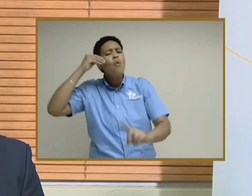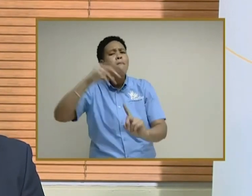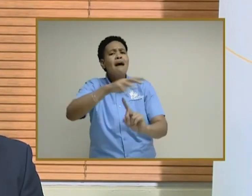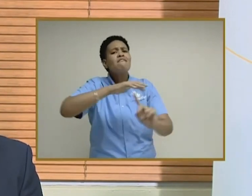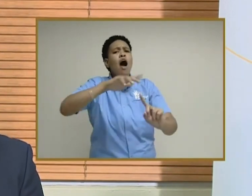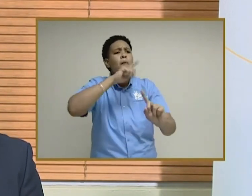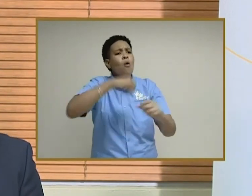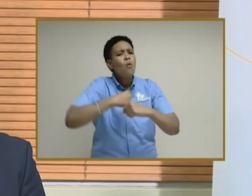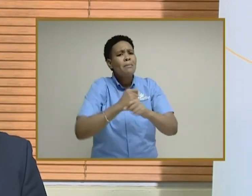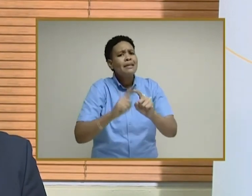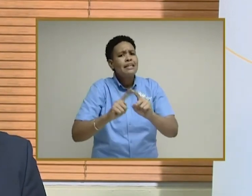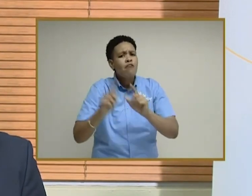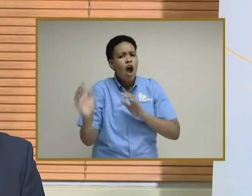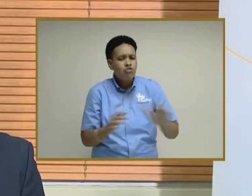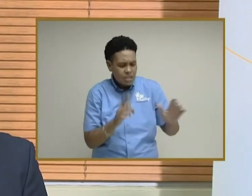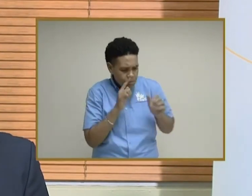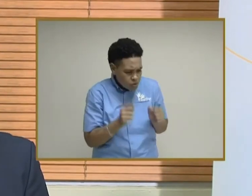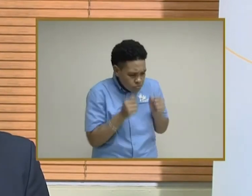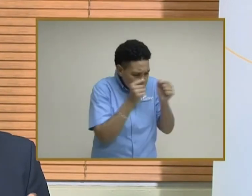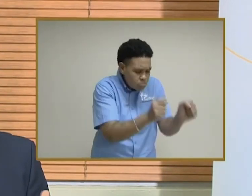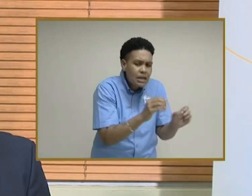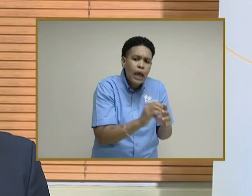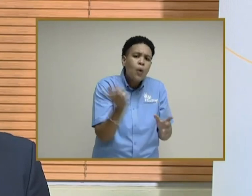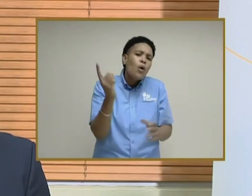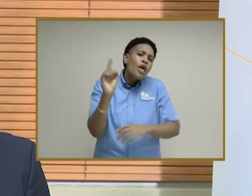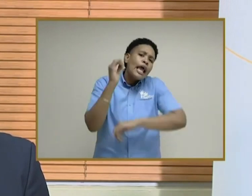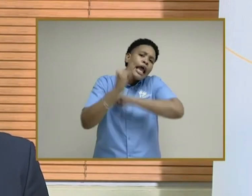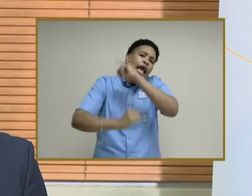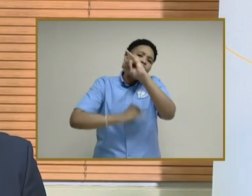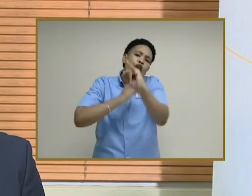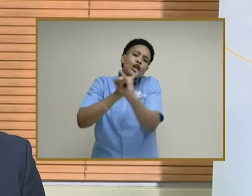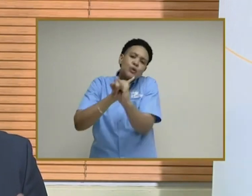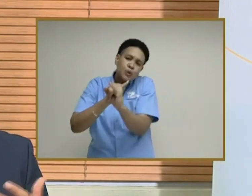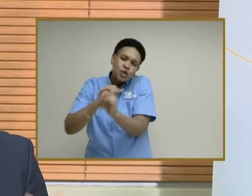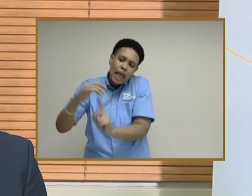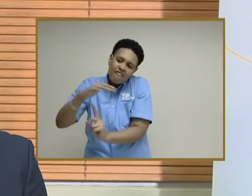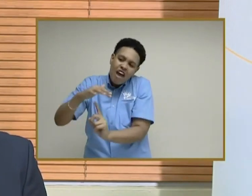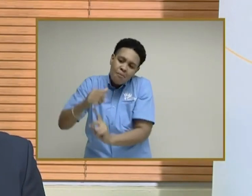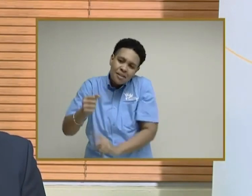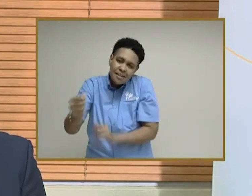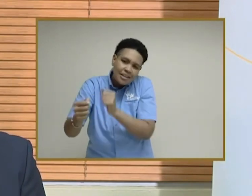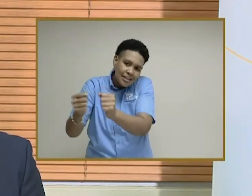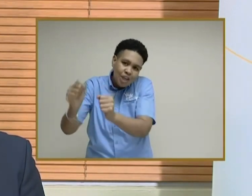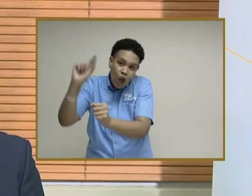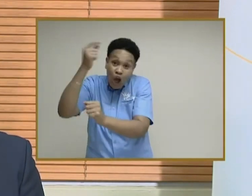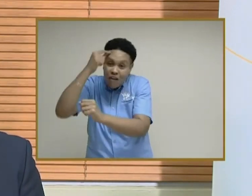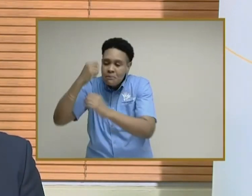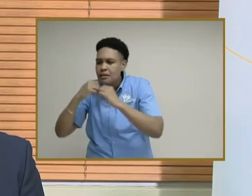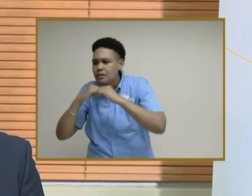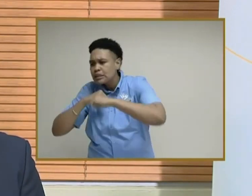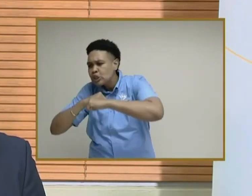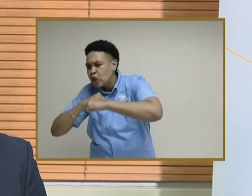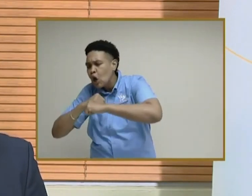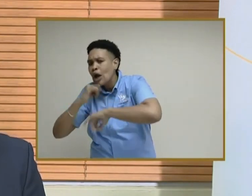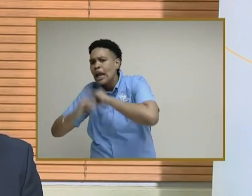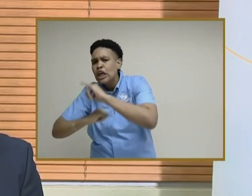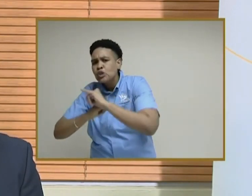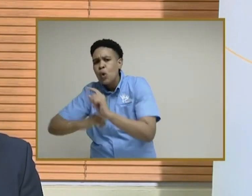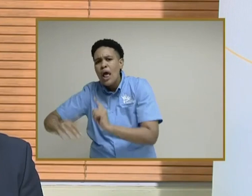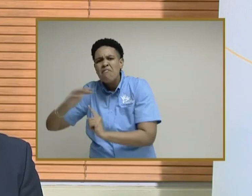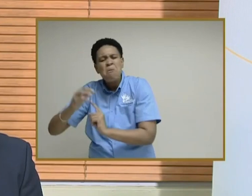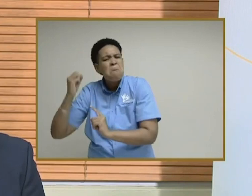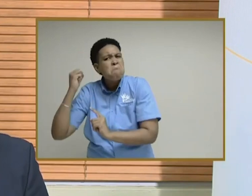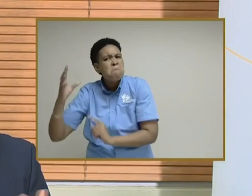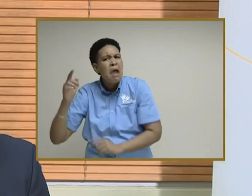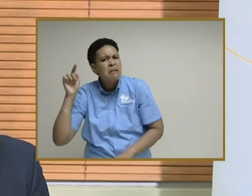we are making arrangements to place them in an institutional environment, government-secured institutional environment. And we have a number of them